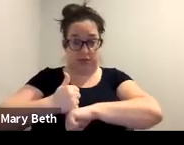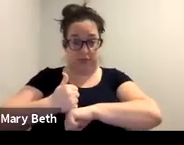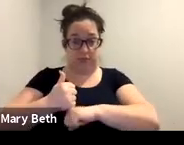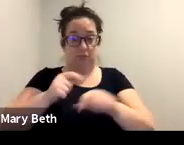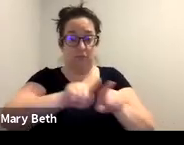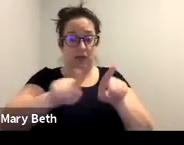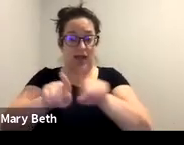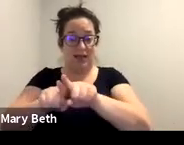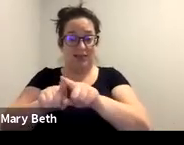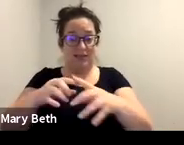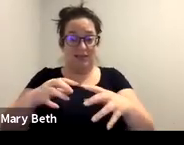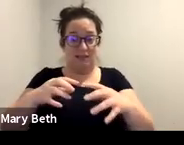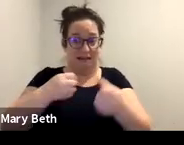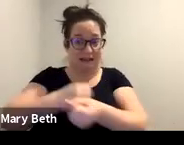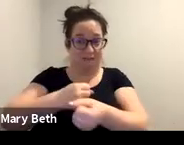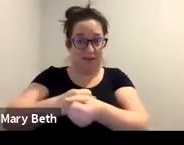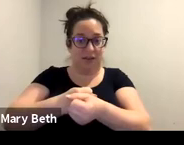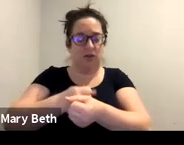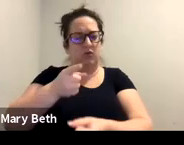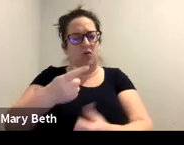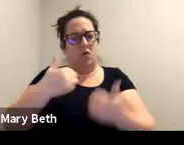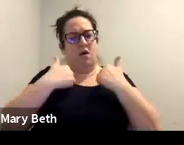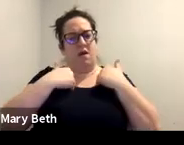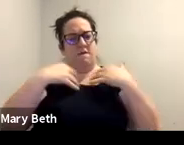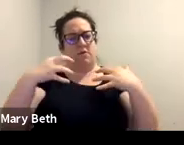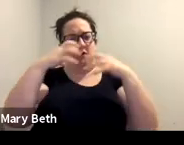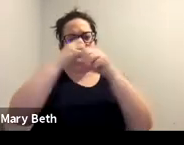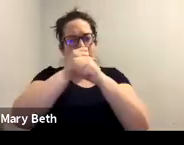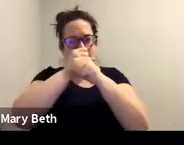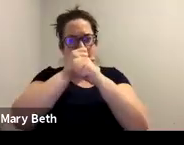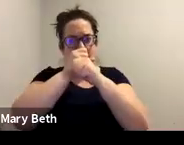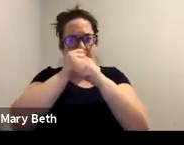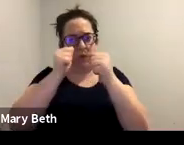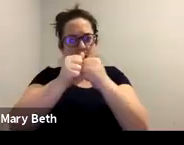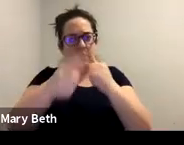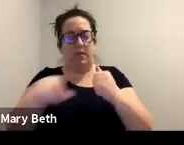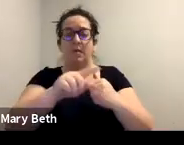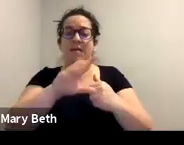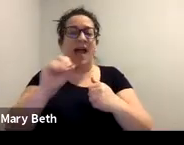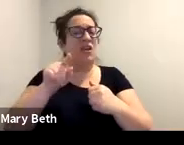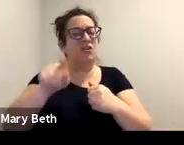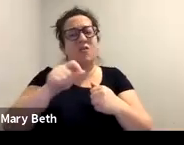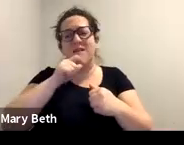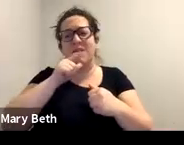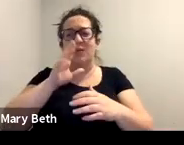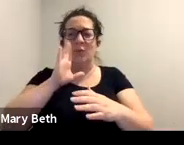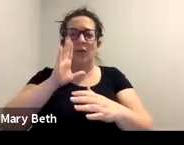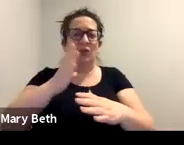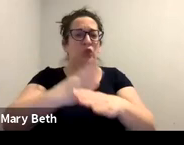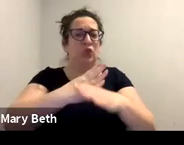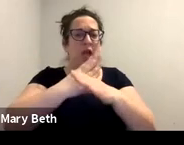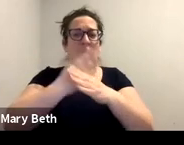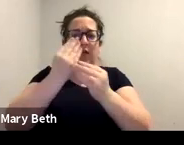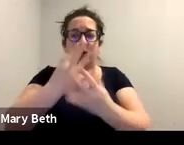confidentiality with them and, um, you are not going to be sharing that information with anybody